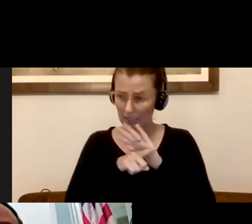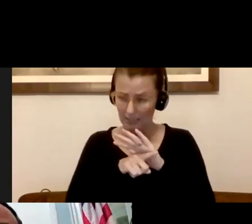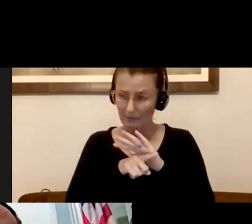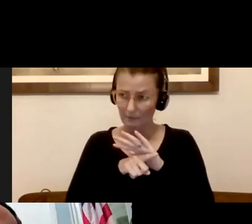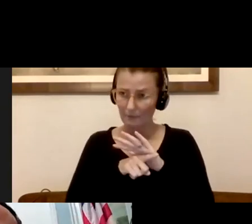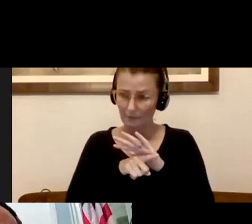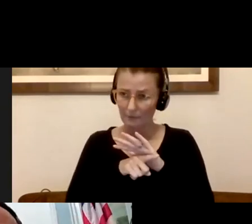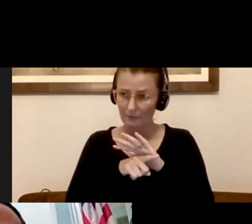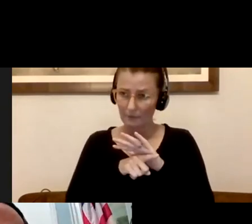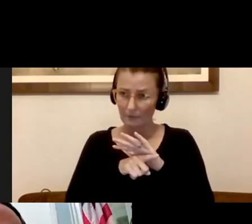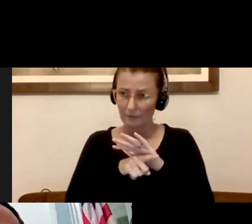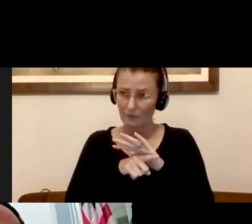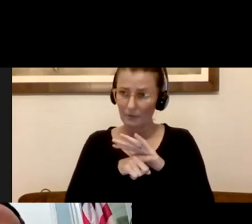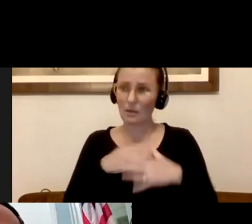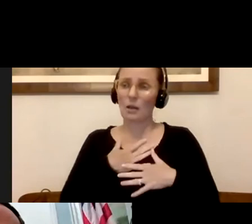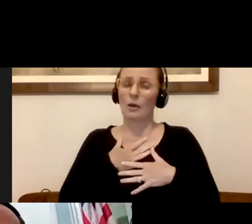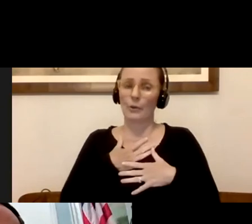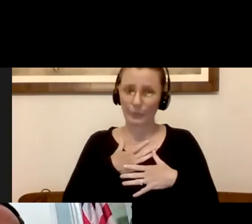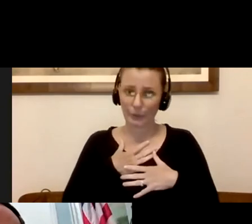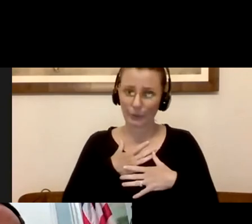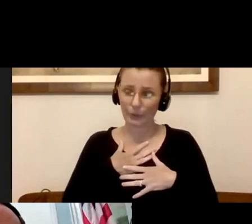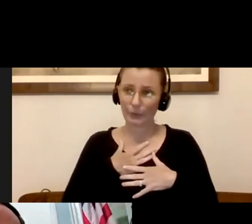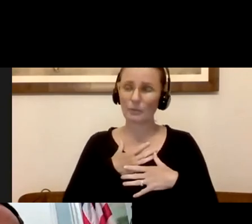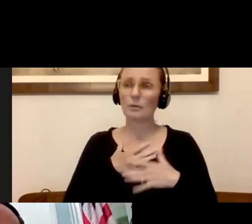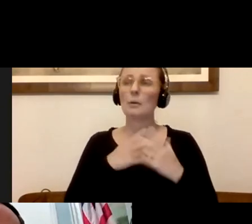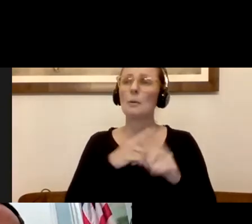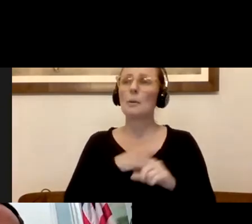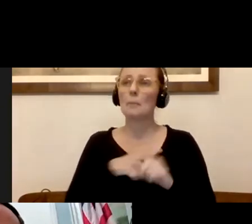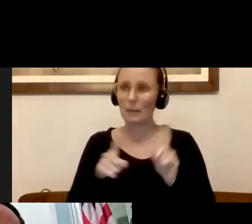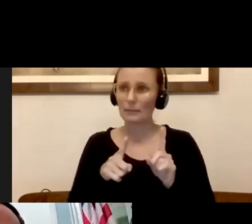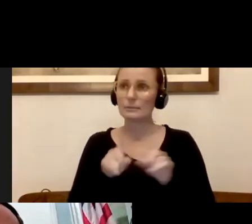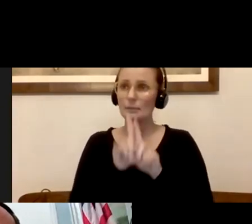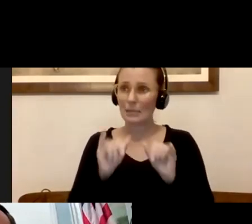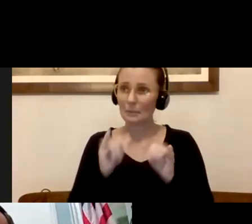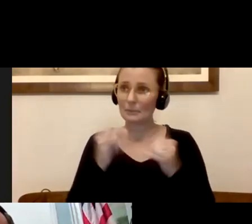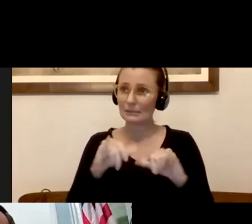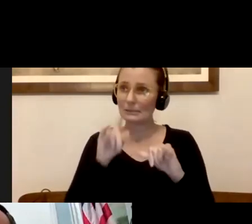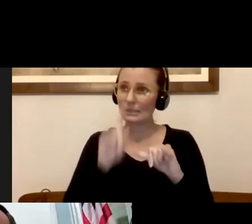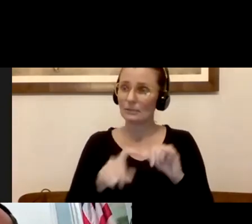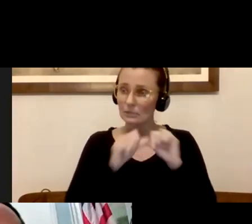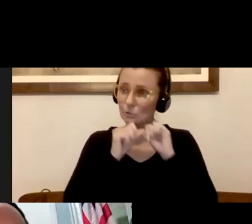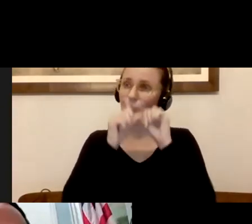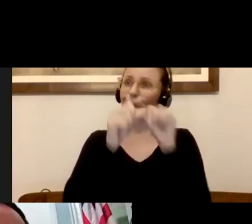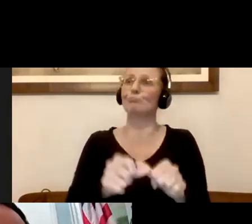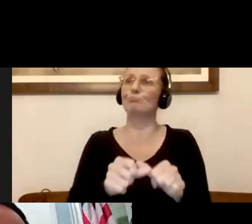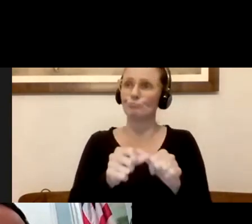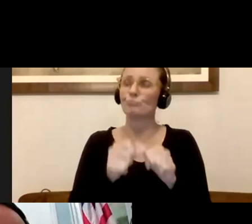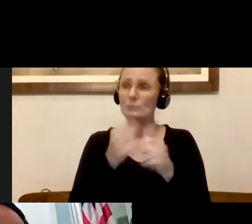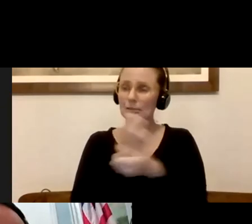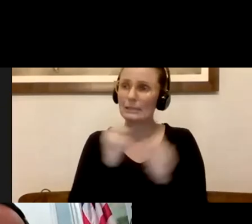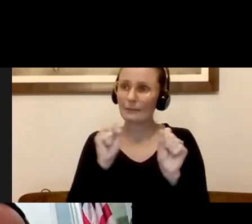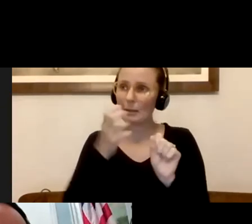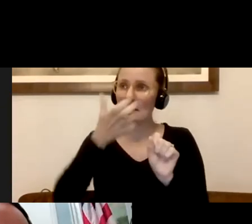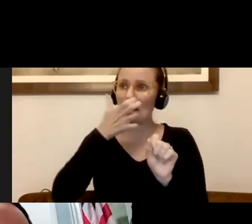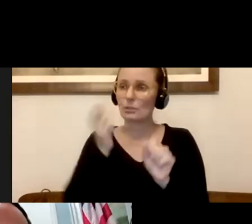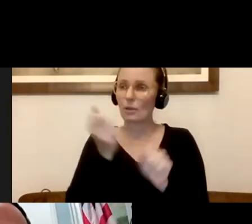it's an aha moment. That said, as soon as you find out, you need to continue to be safe and social distance that they mask at all times. Will some of our residents have an